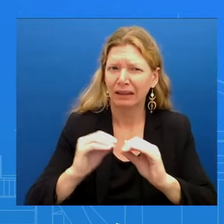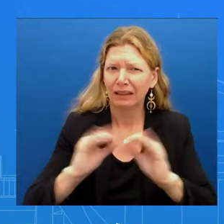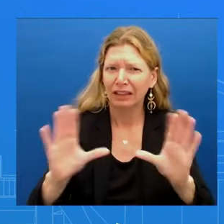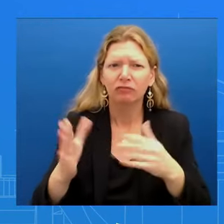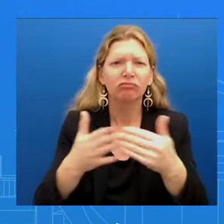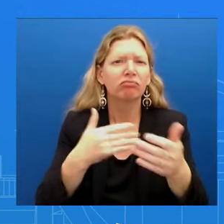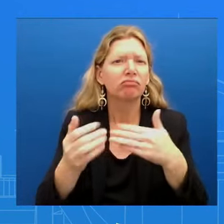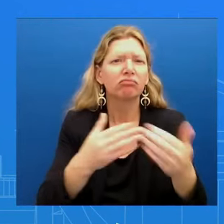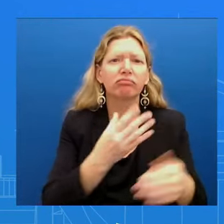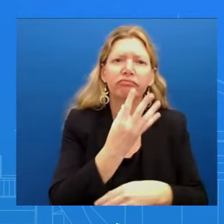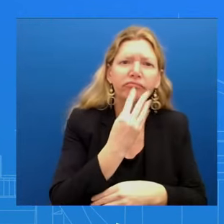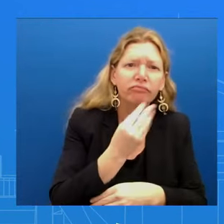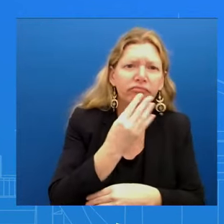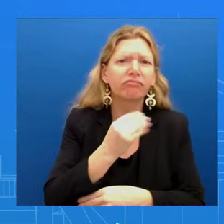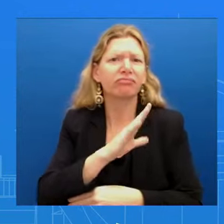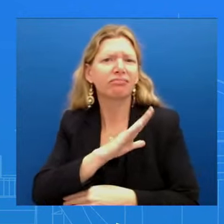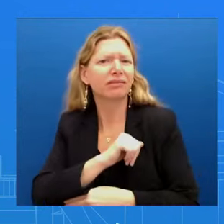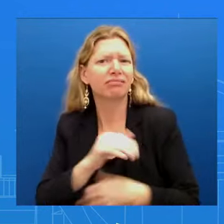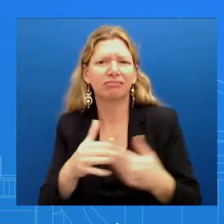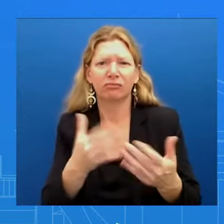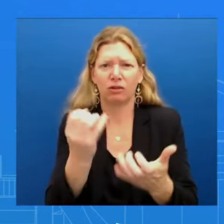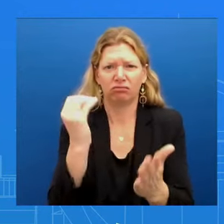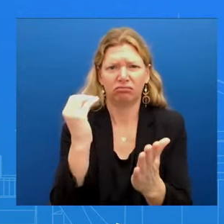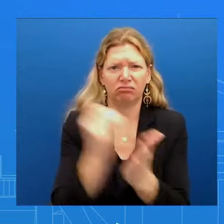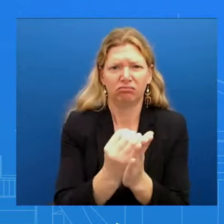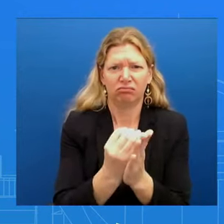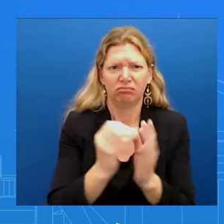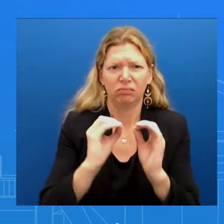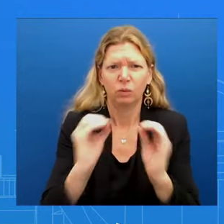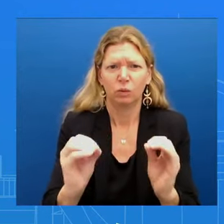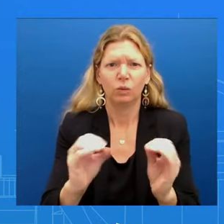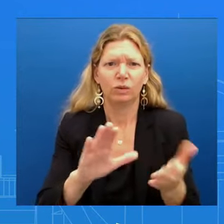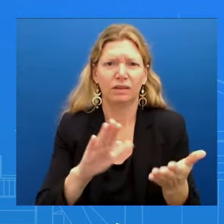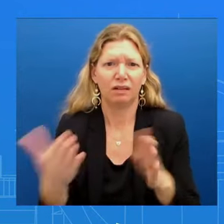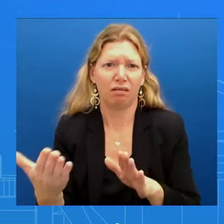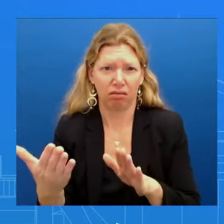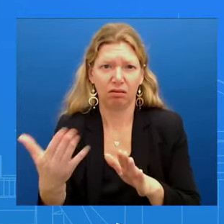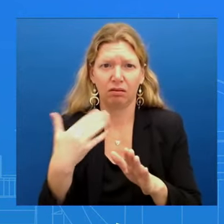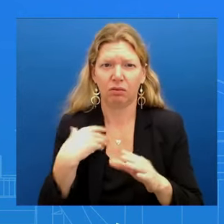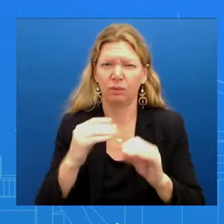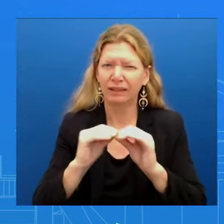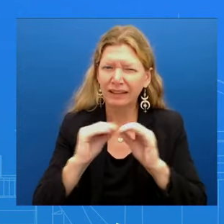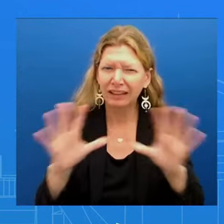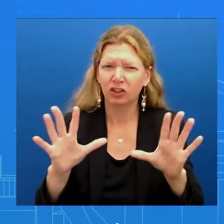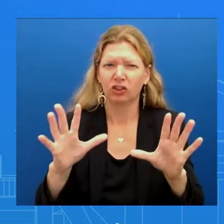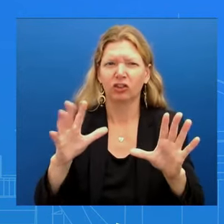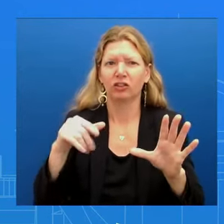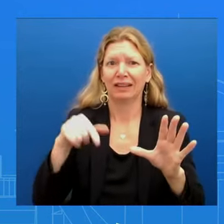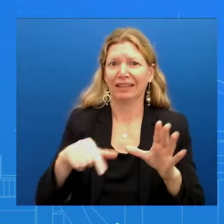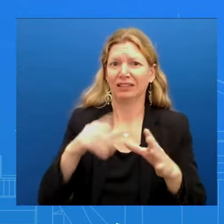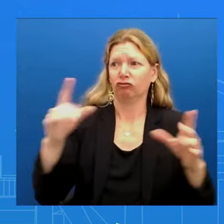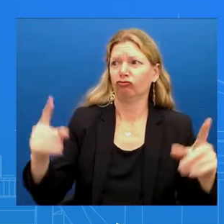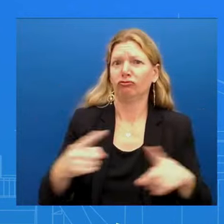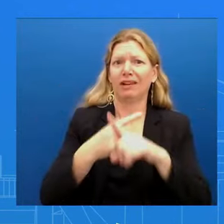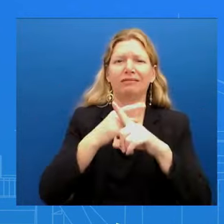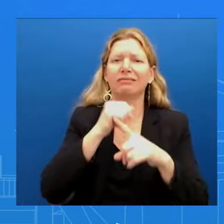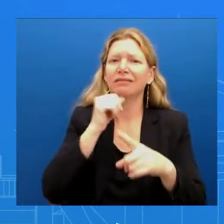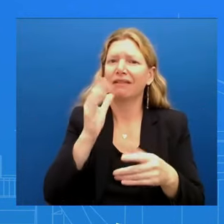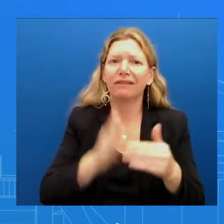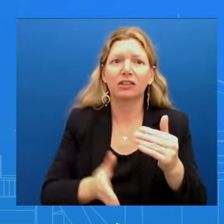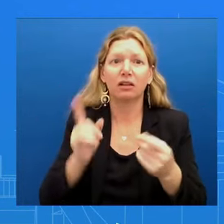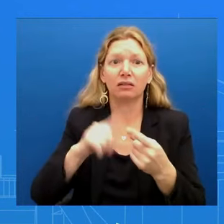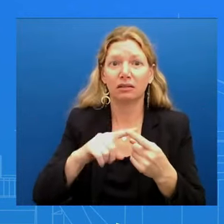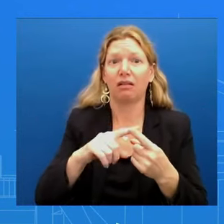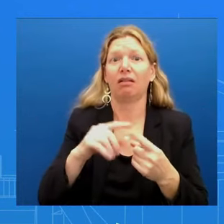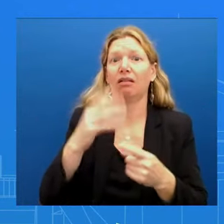men and women that they are holding hostage all of them their release in a prolonged humanitarian pause is also essential for bringing critical